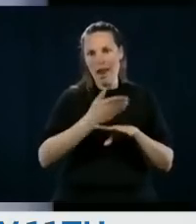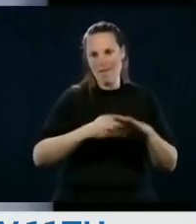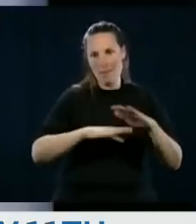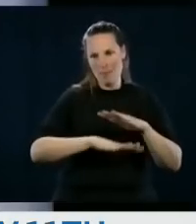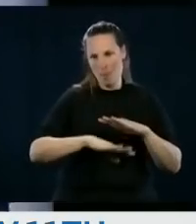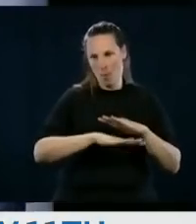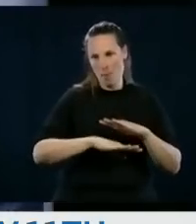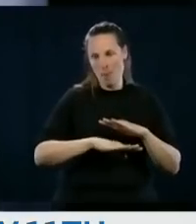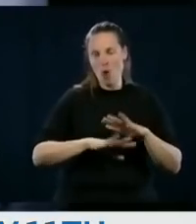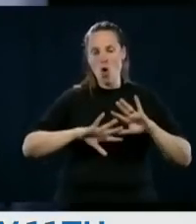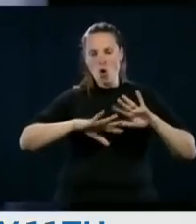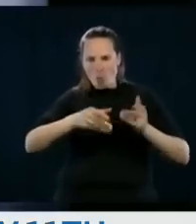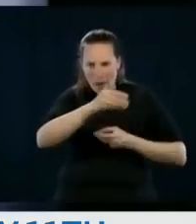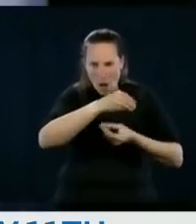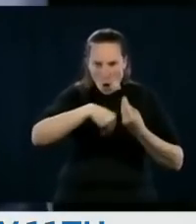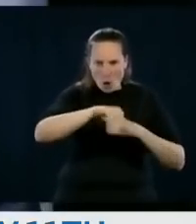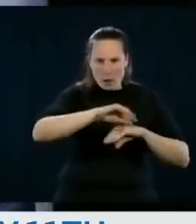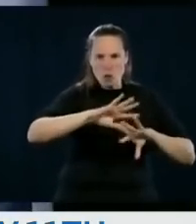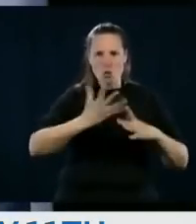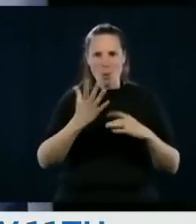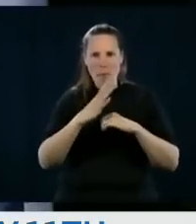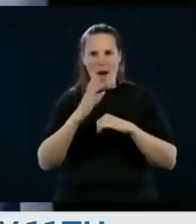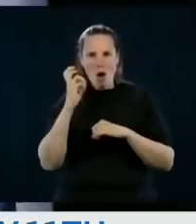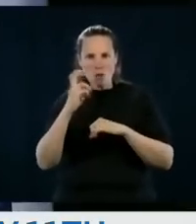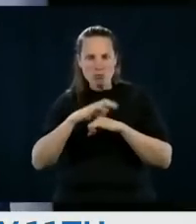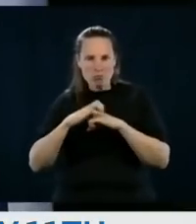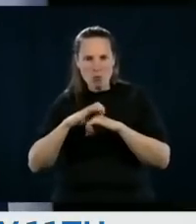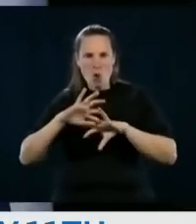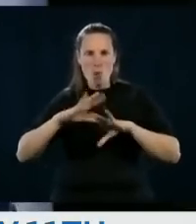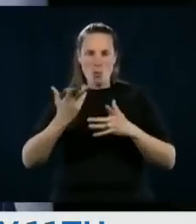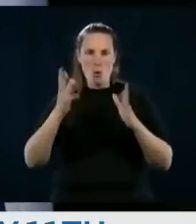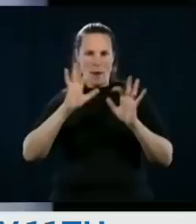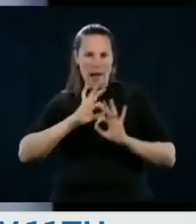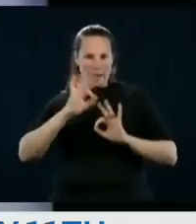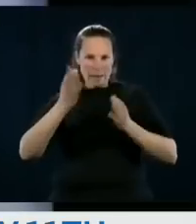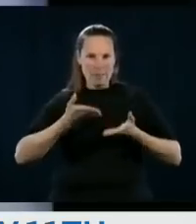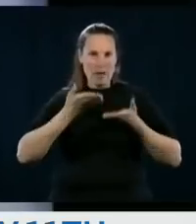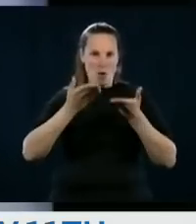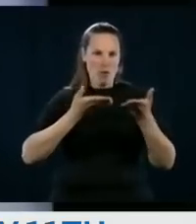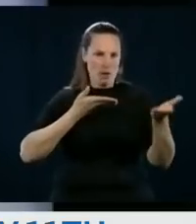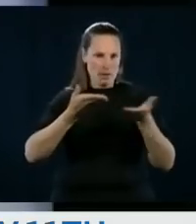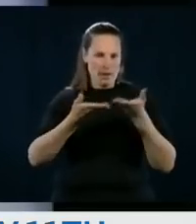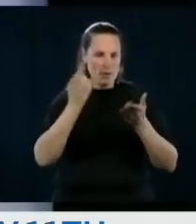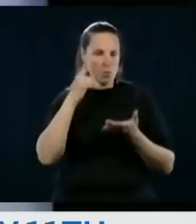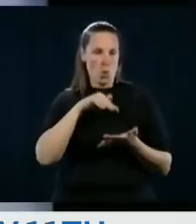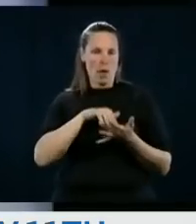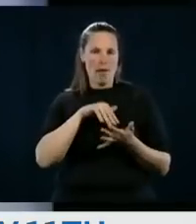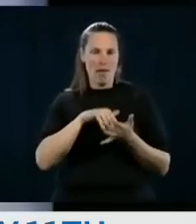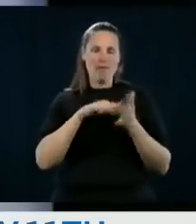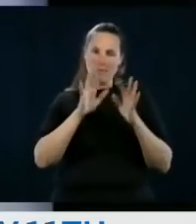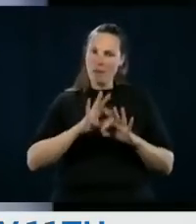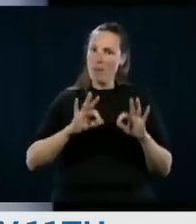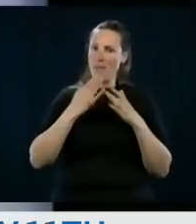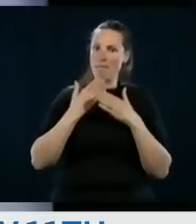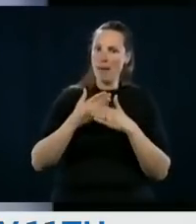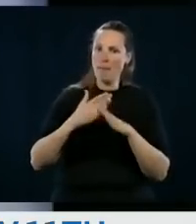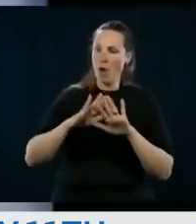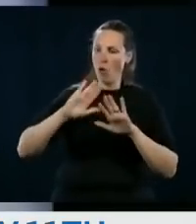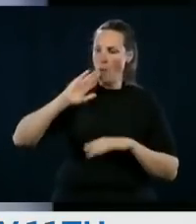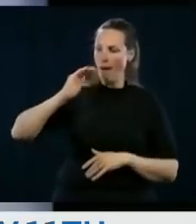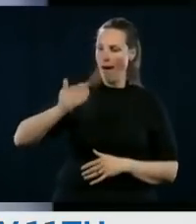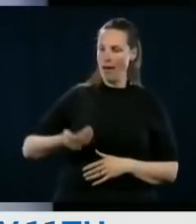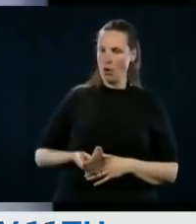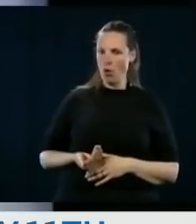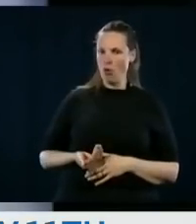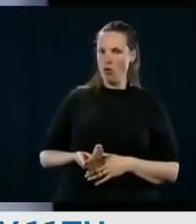to let the school know a week ahead of time so that we can prepare ourselves to offer quality service to the students and that we'll be able to prepare ourselves